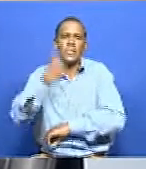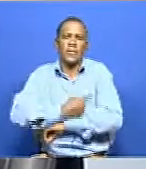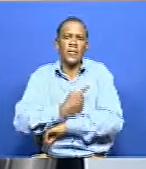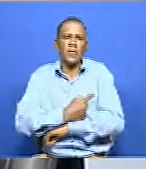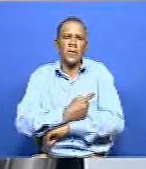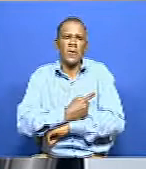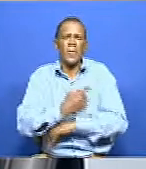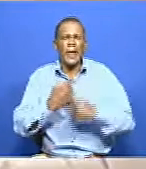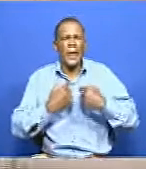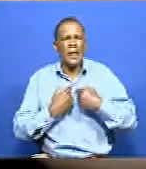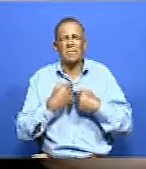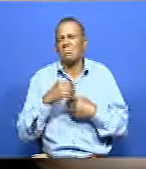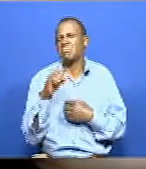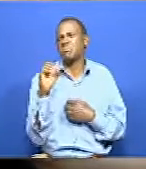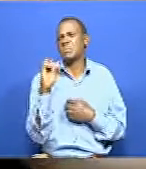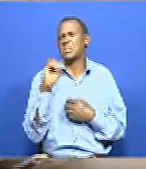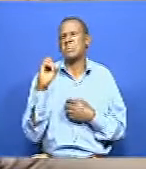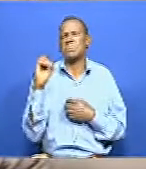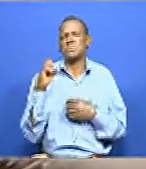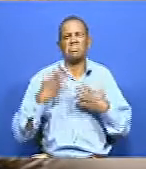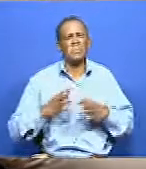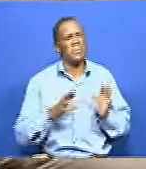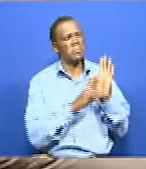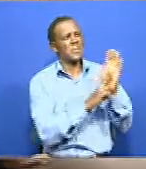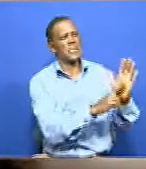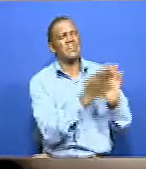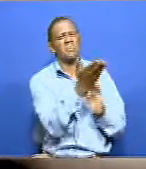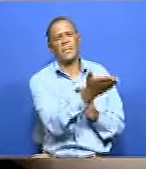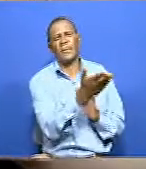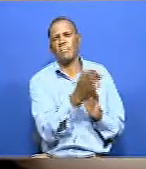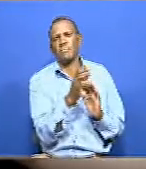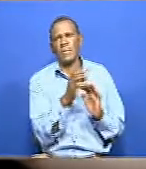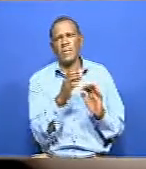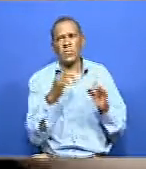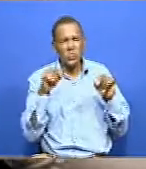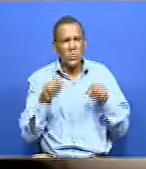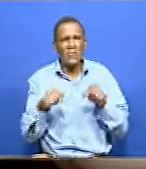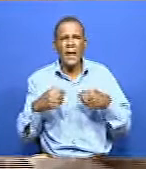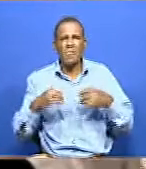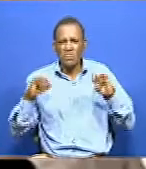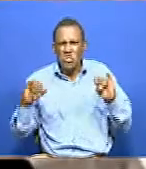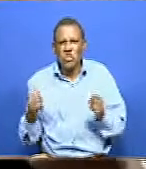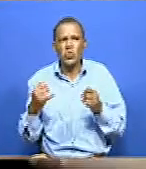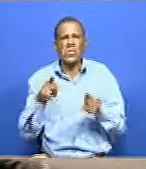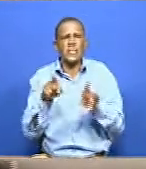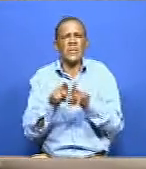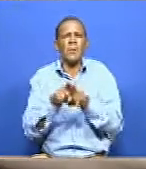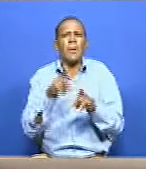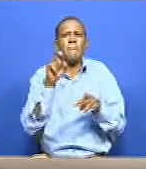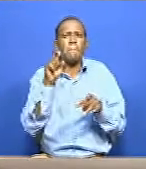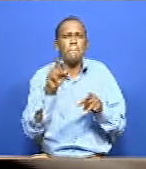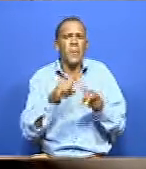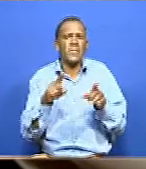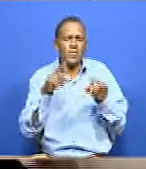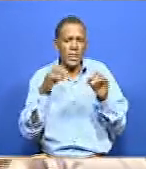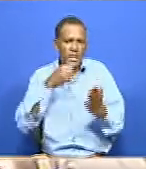representation at all. Nowadays, you can see that is, you know, developing. We have the news, we have the breaking news. But you can also include more program because at the end